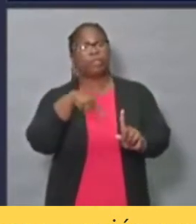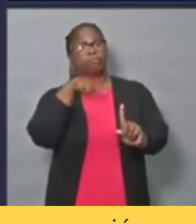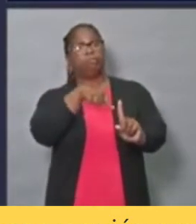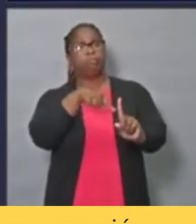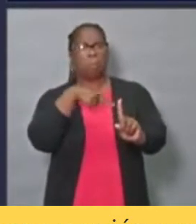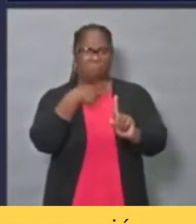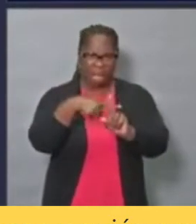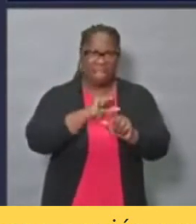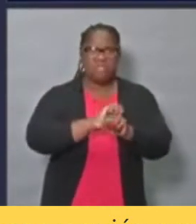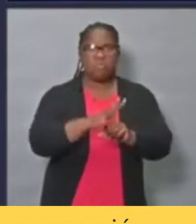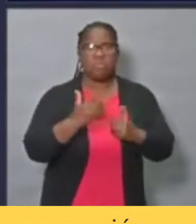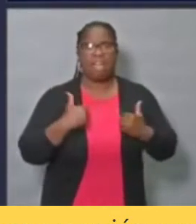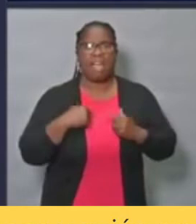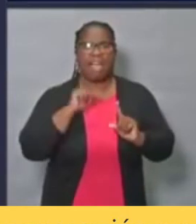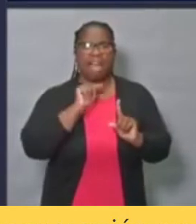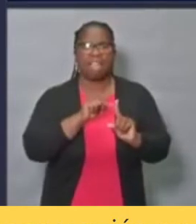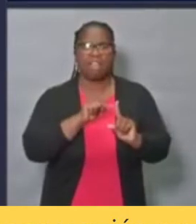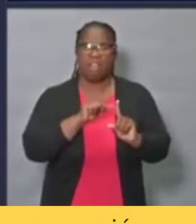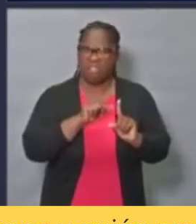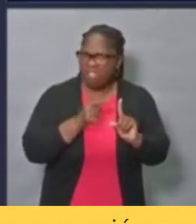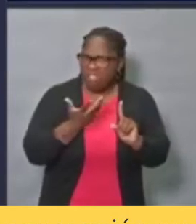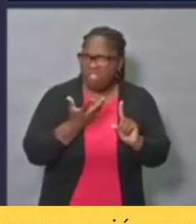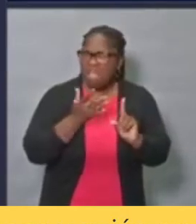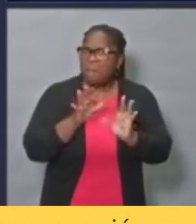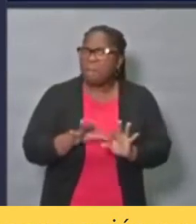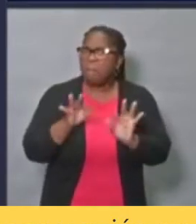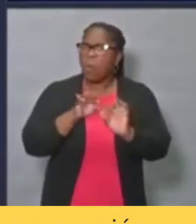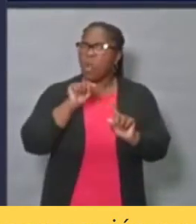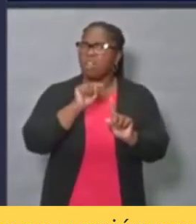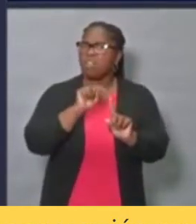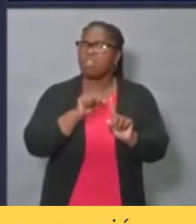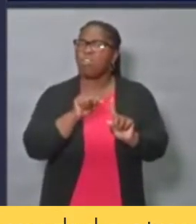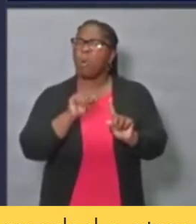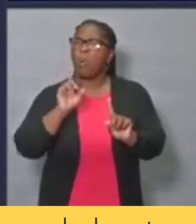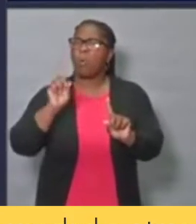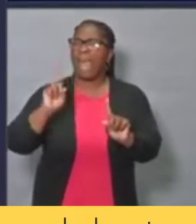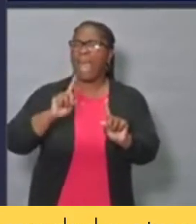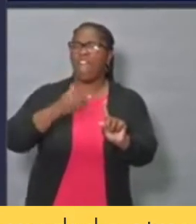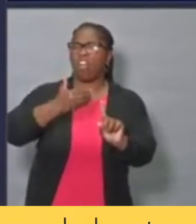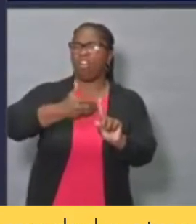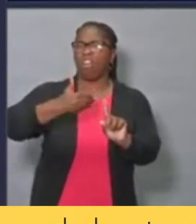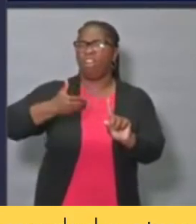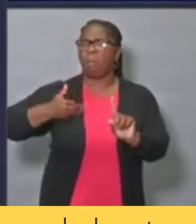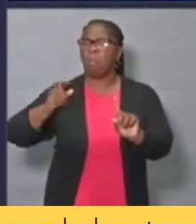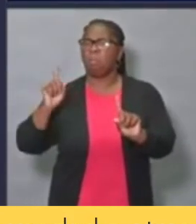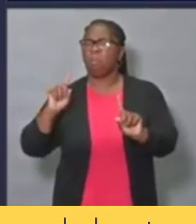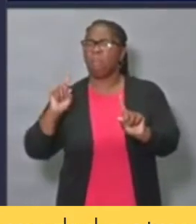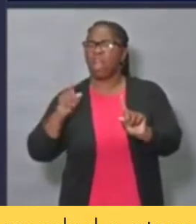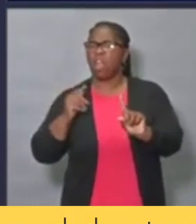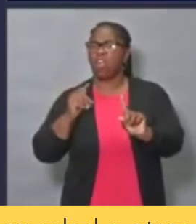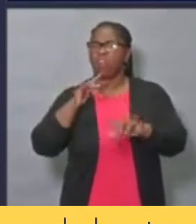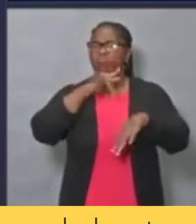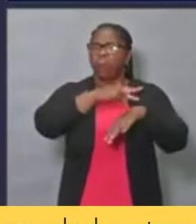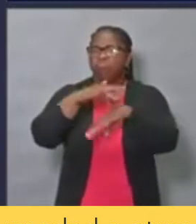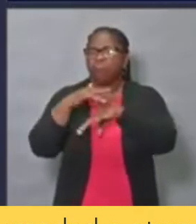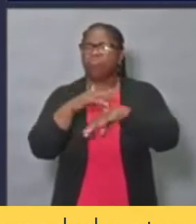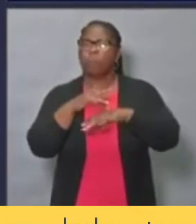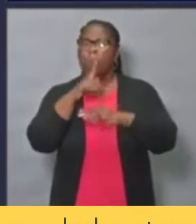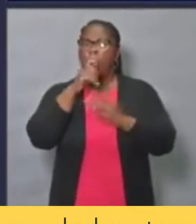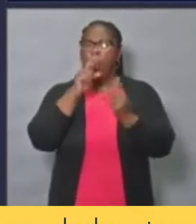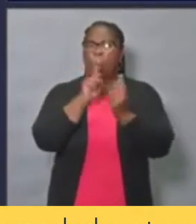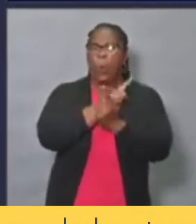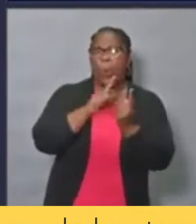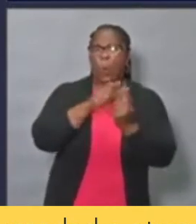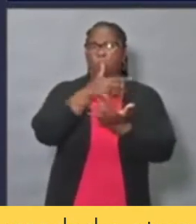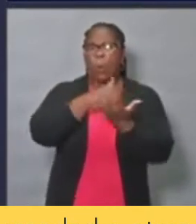it is important to find out where that person may have been and who they were in close contact with while they could transmit